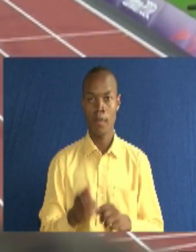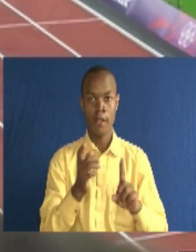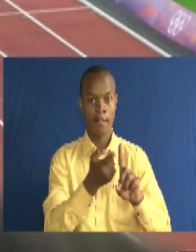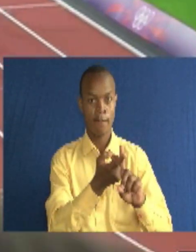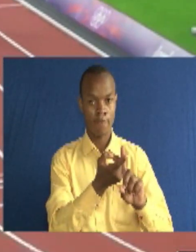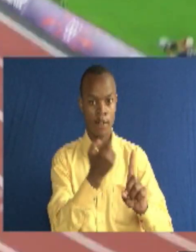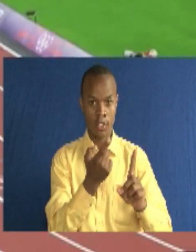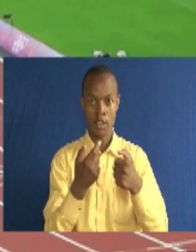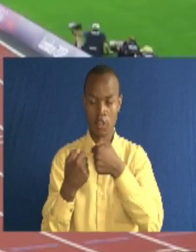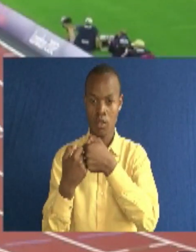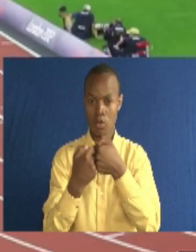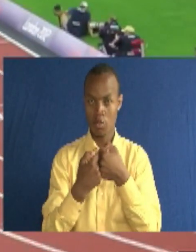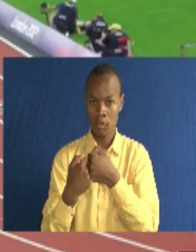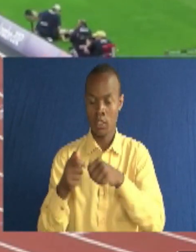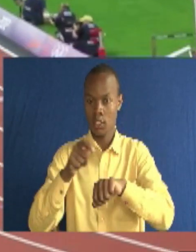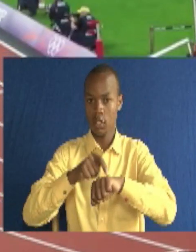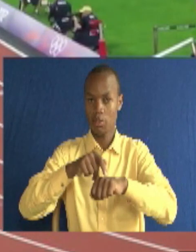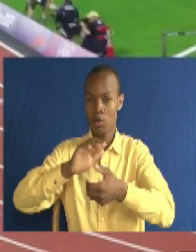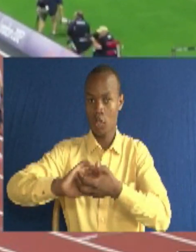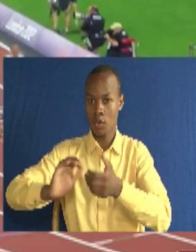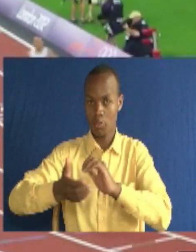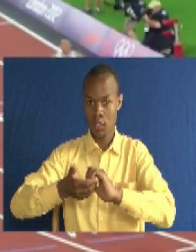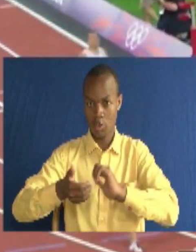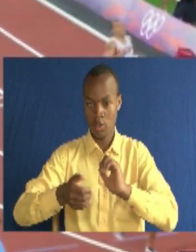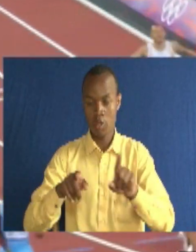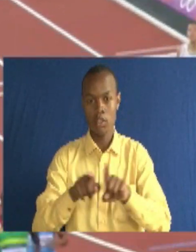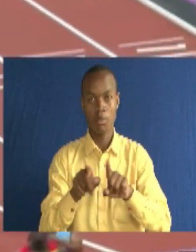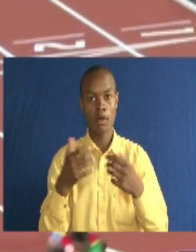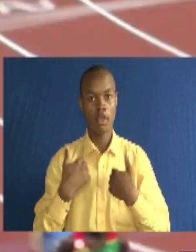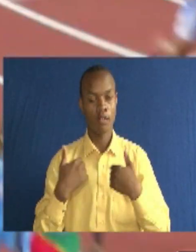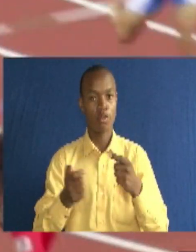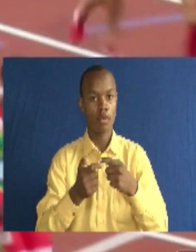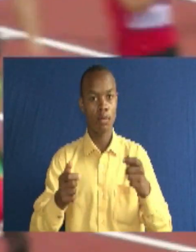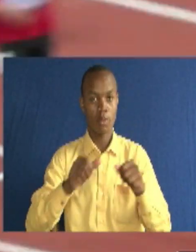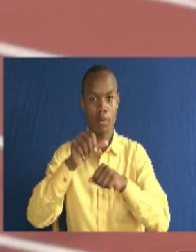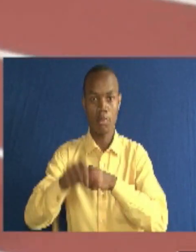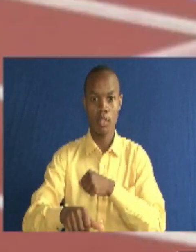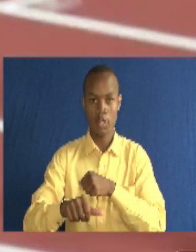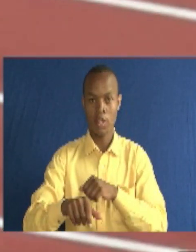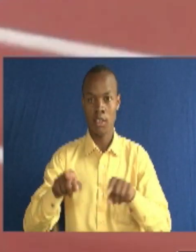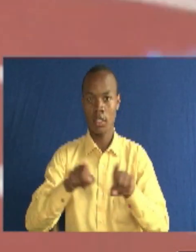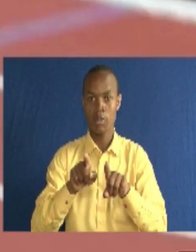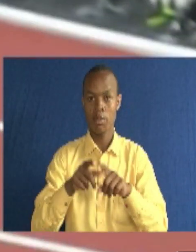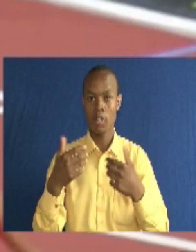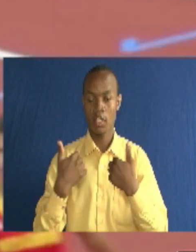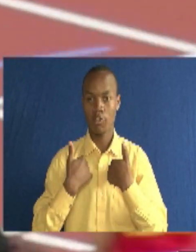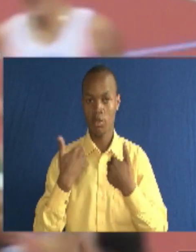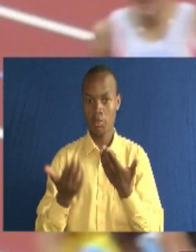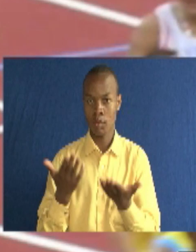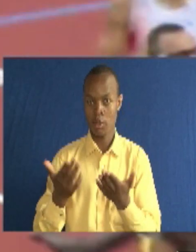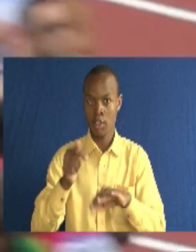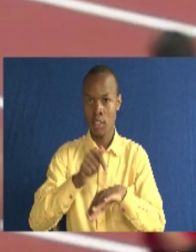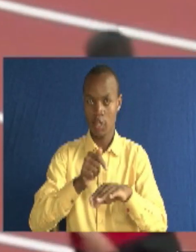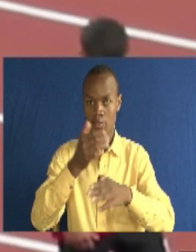The first amputee to compete in track at the Olympics, Pistorius Chris passed an opponent or two in the backstretch of his 400-meter